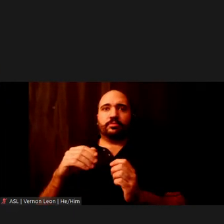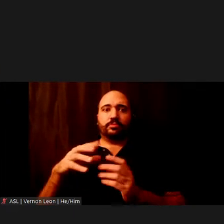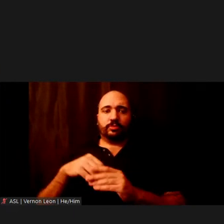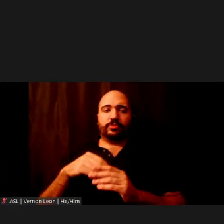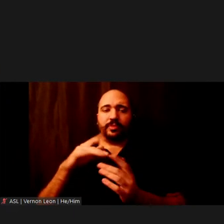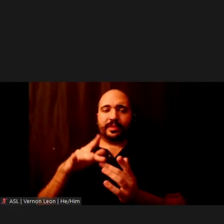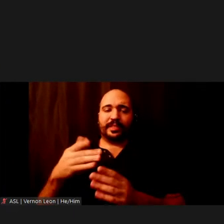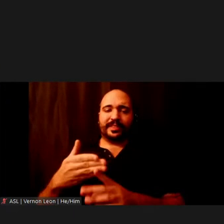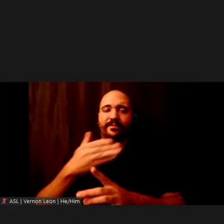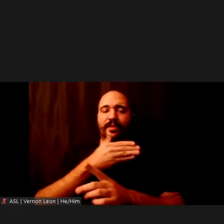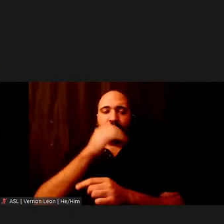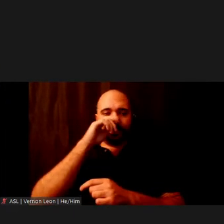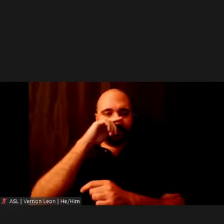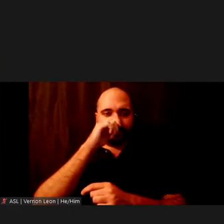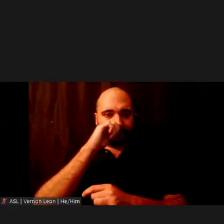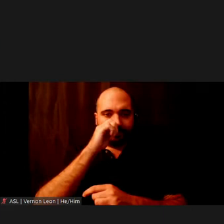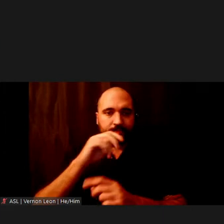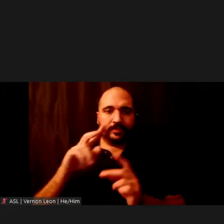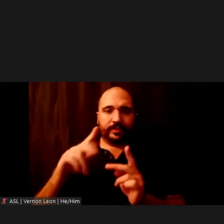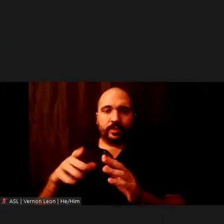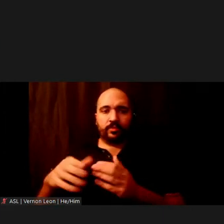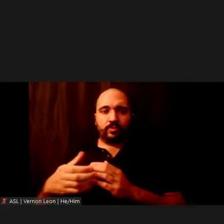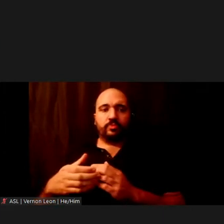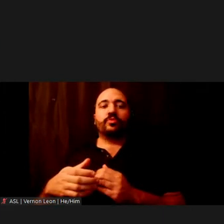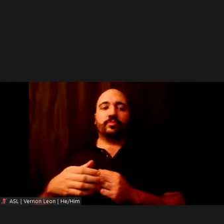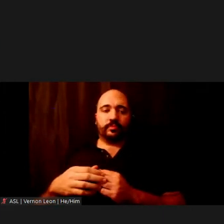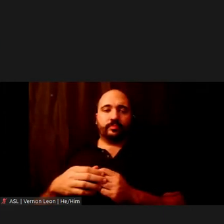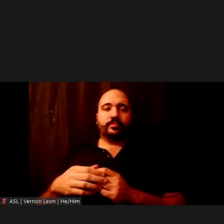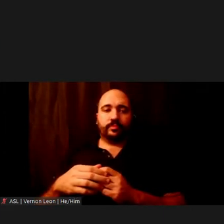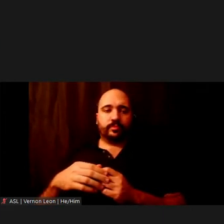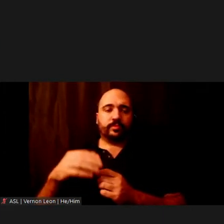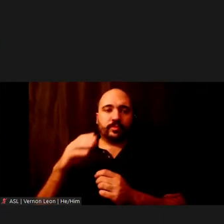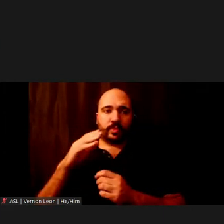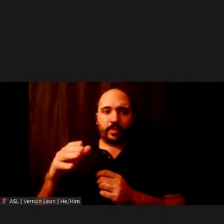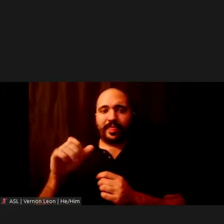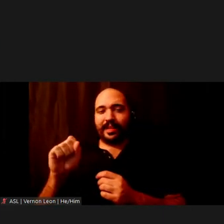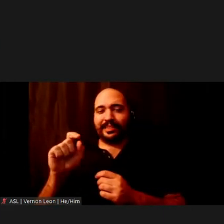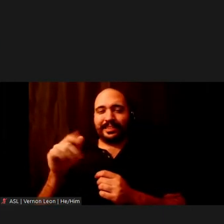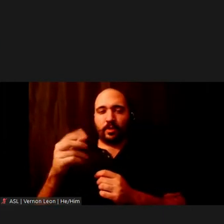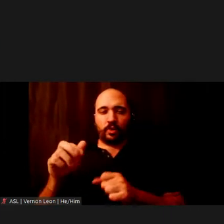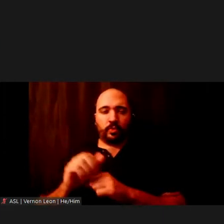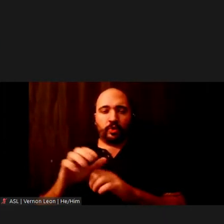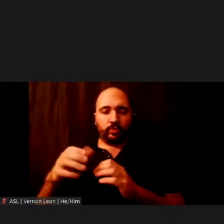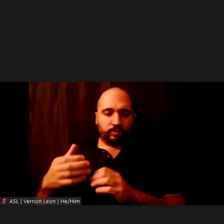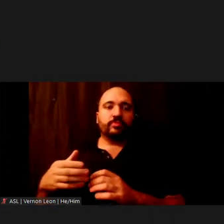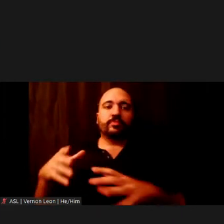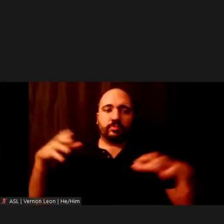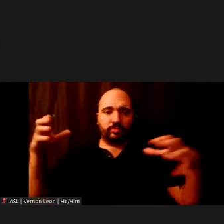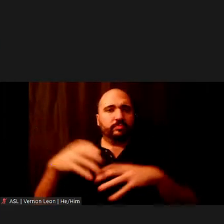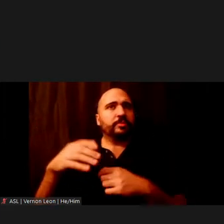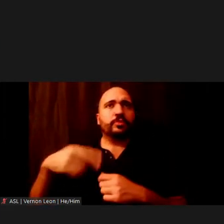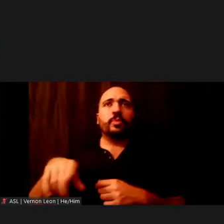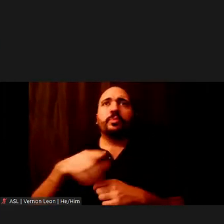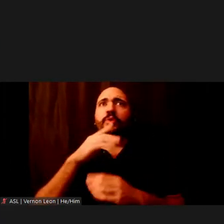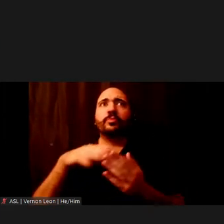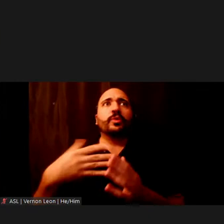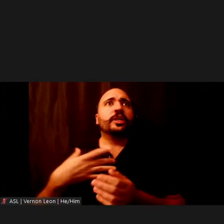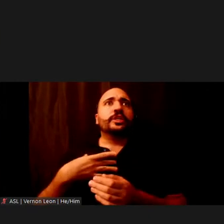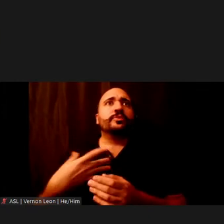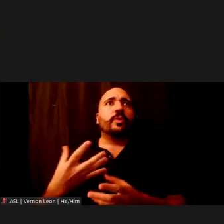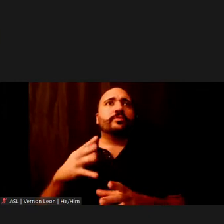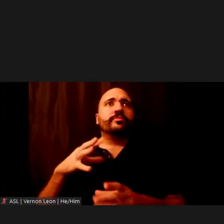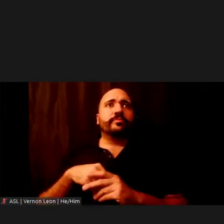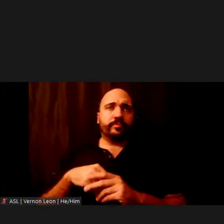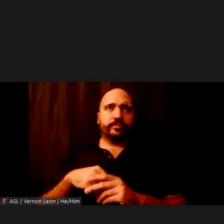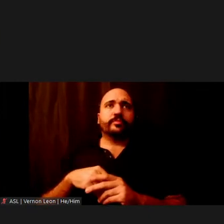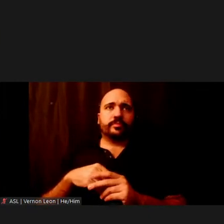A second group, an environmental justice stakeholder working group, will also be brought together. This is a group of interested members of the communities throughout the